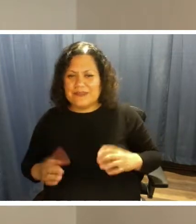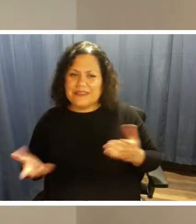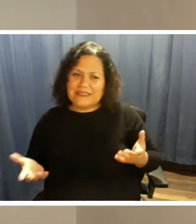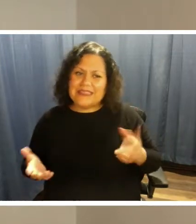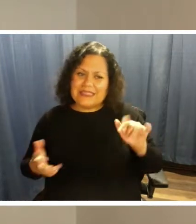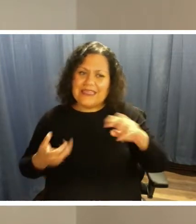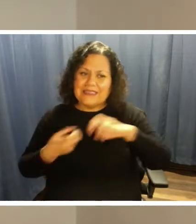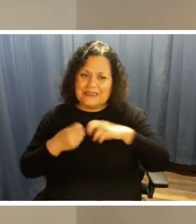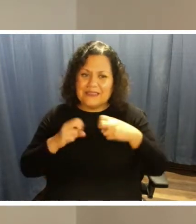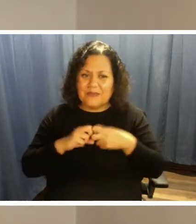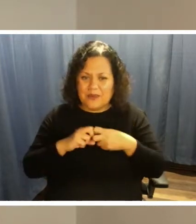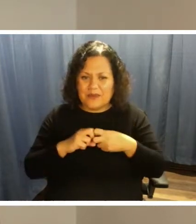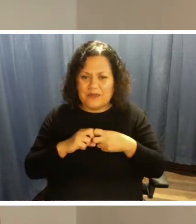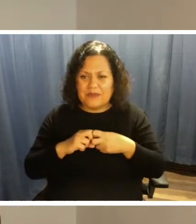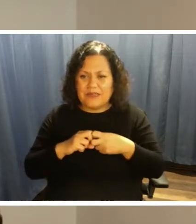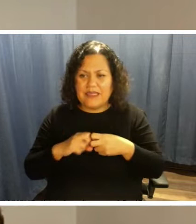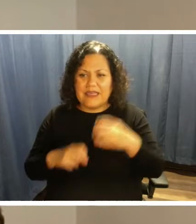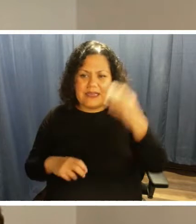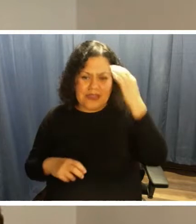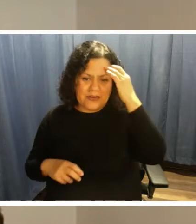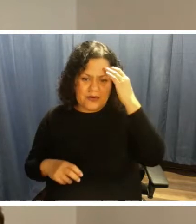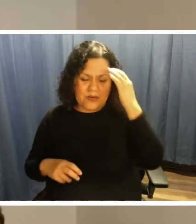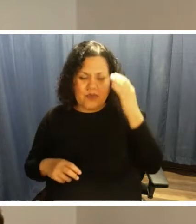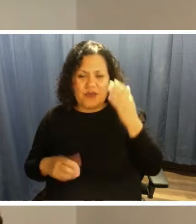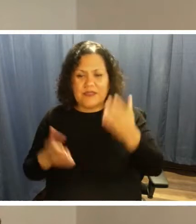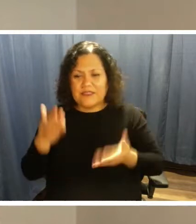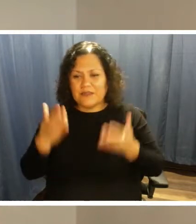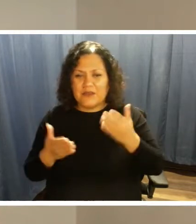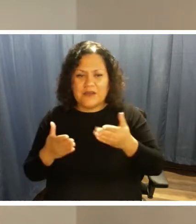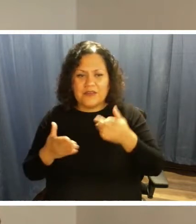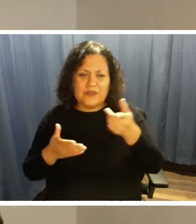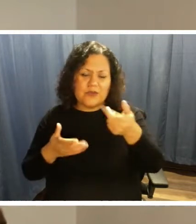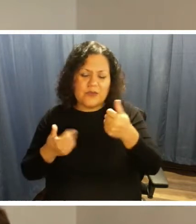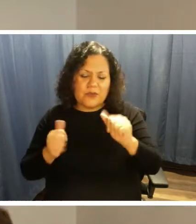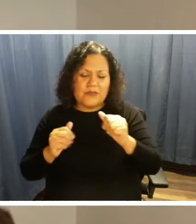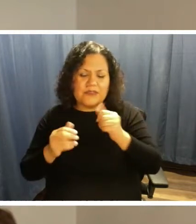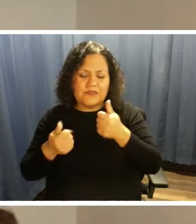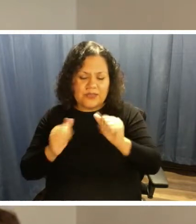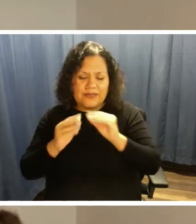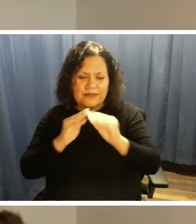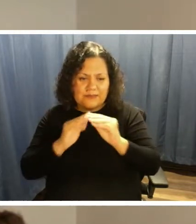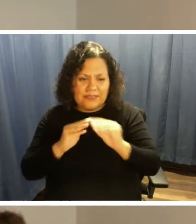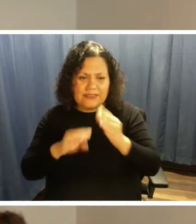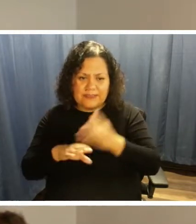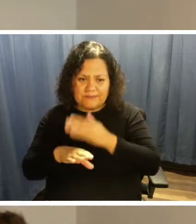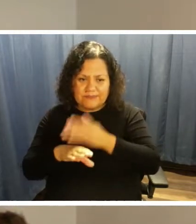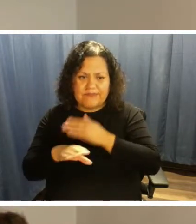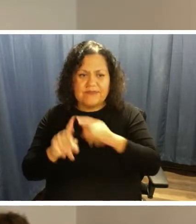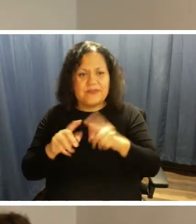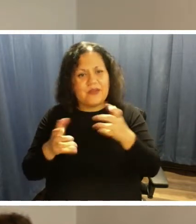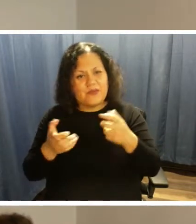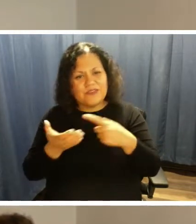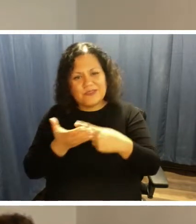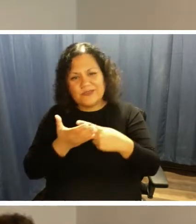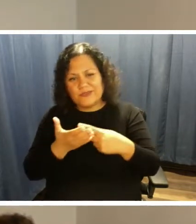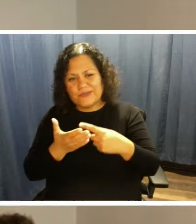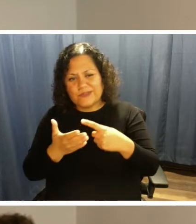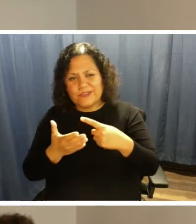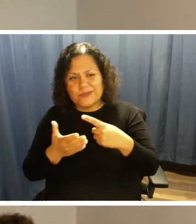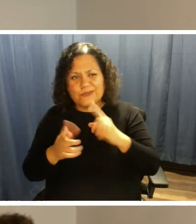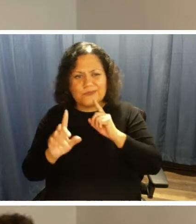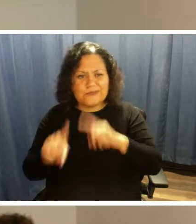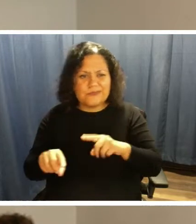and I know that it's probably being worked on, and I'd like for you to address that. The other issue